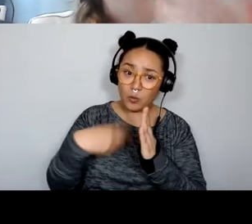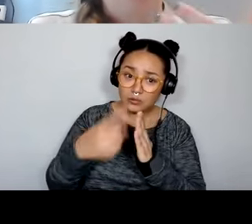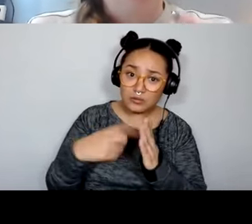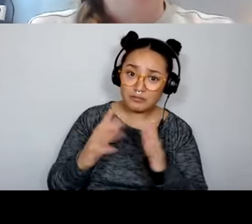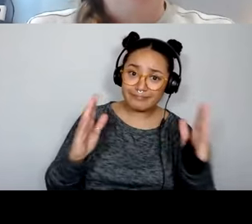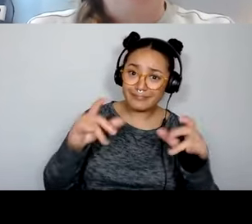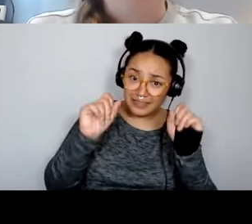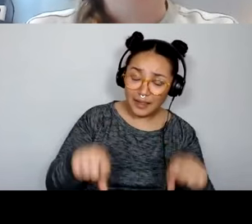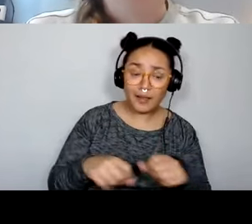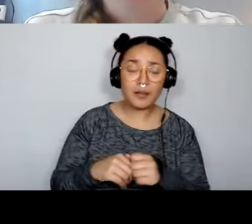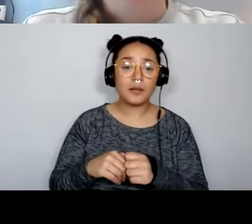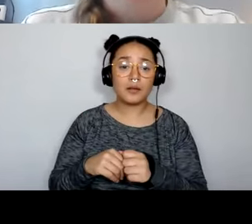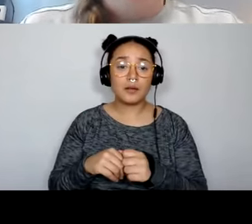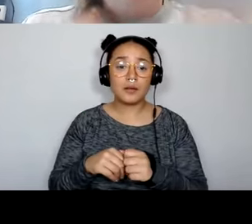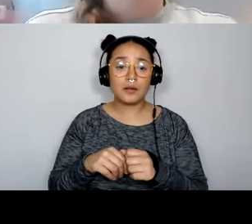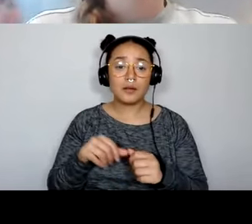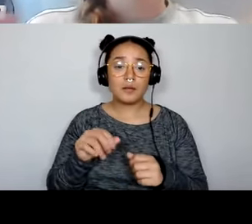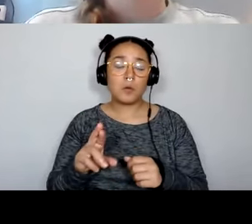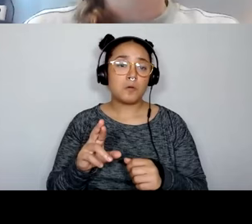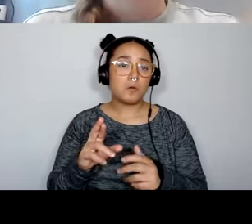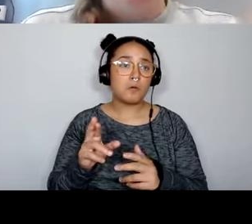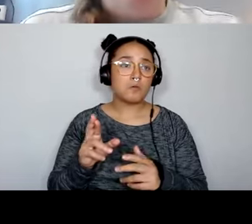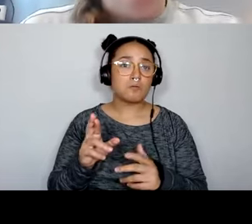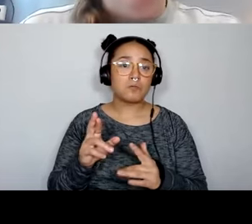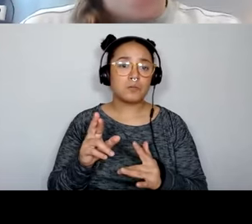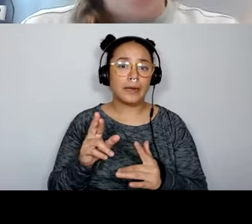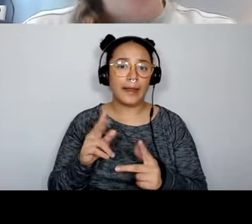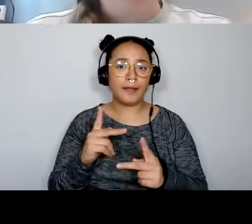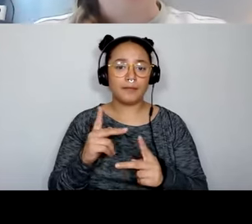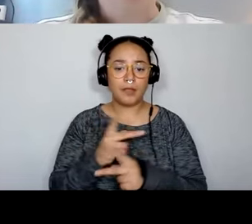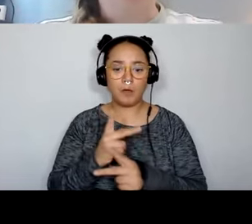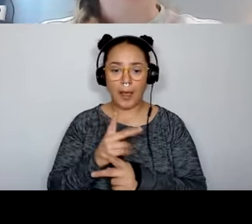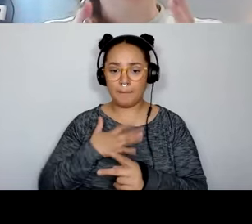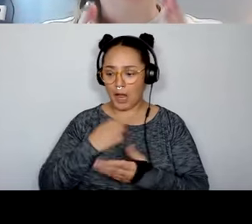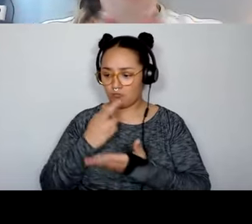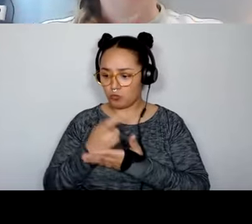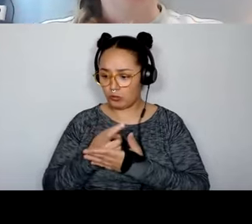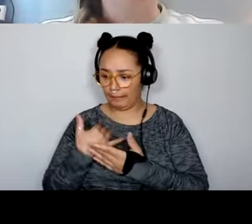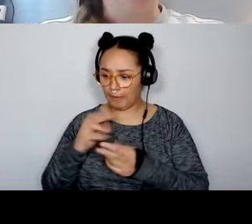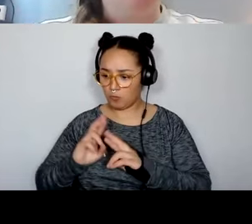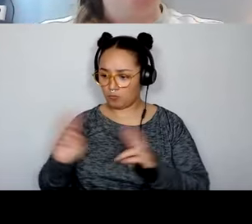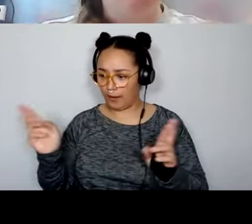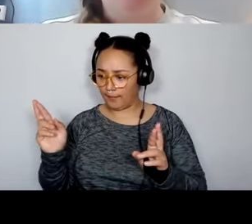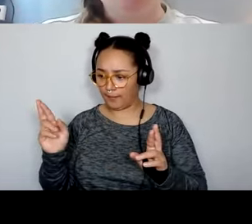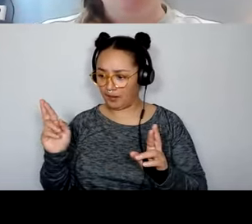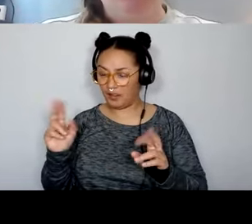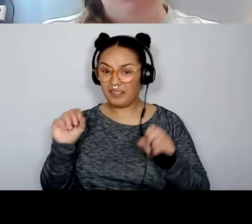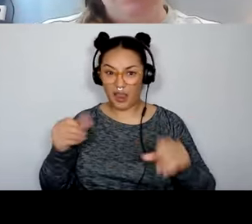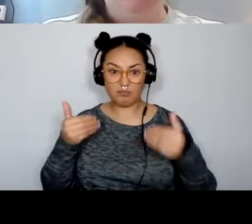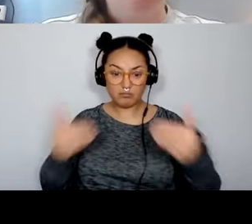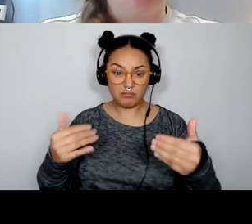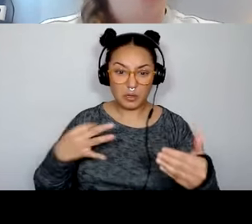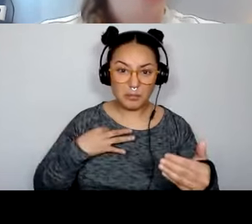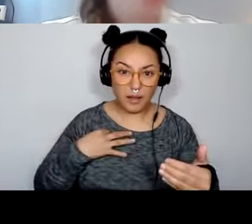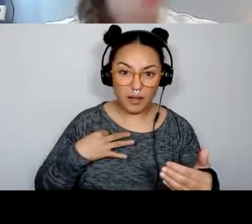in terms of, um, your, your own resources. So, you know, when we talk about who should